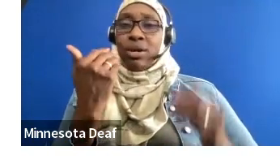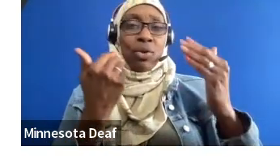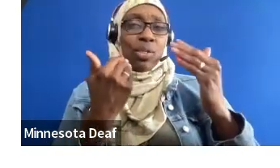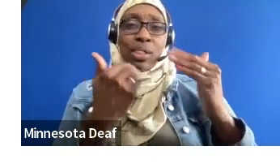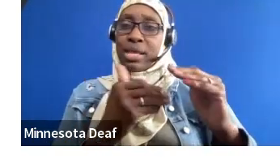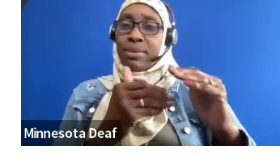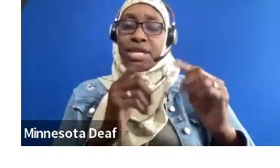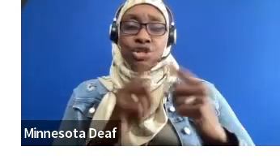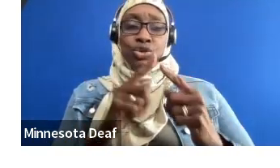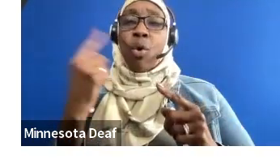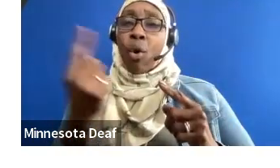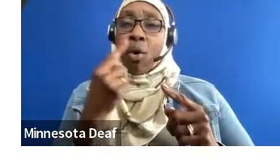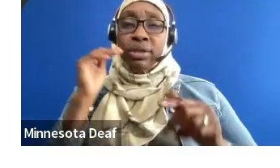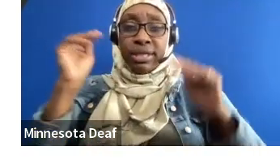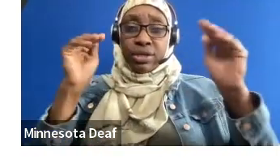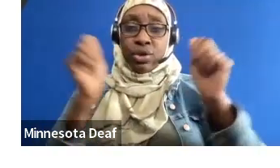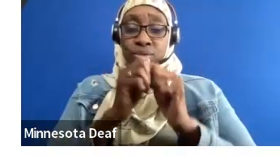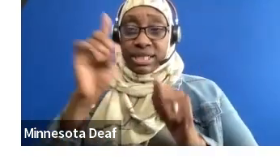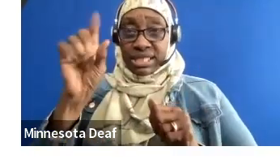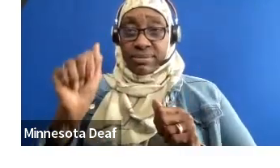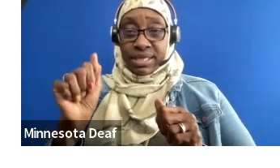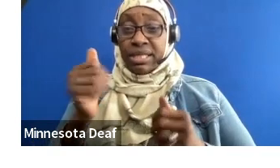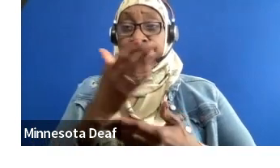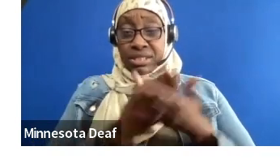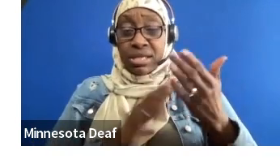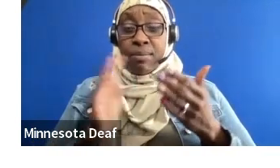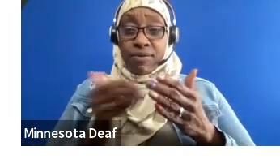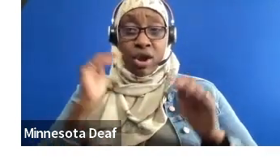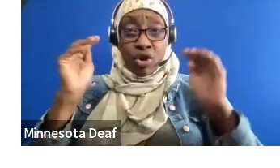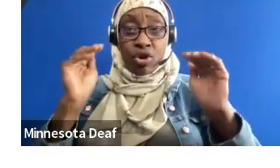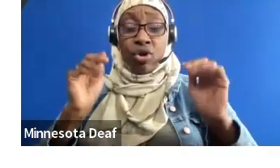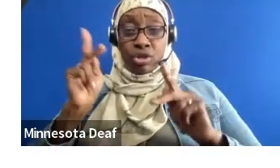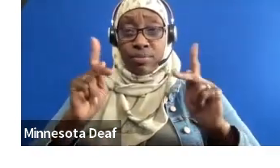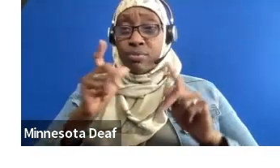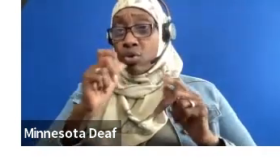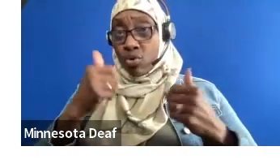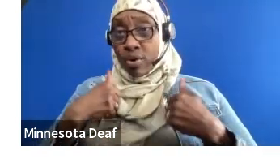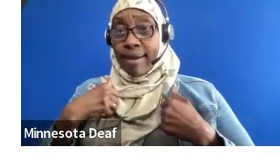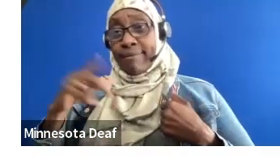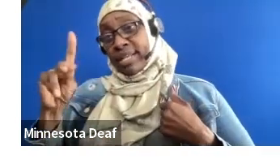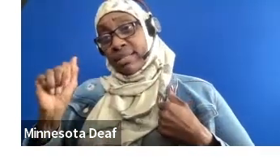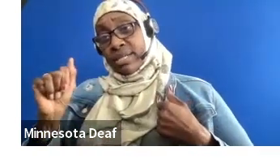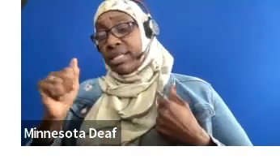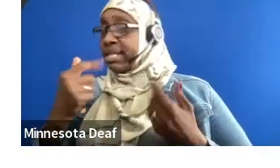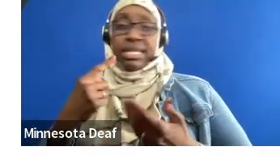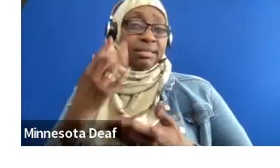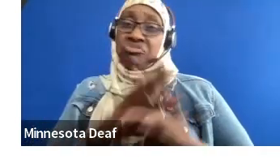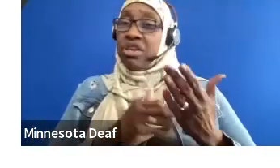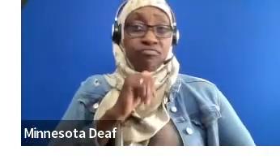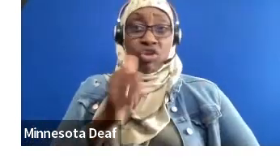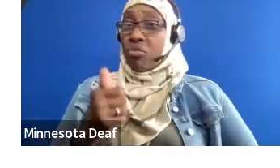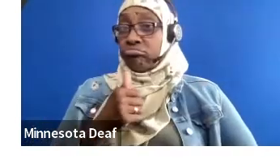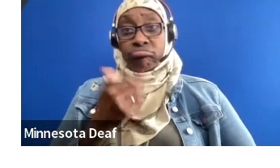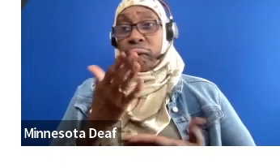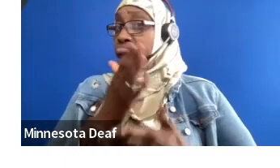But that's kind of why we have the training, right? Some of our adults are people who have kind of never mentored a youth with a disability or have no experience